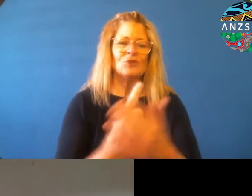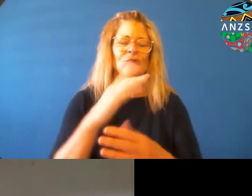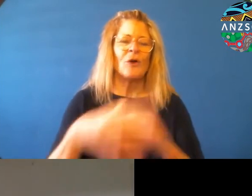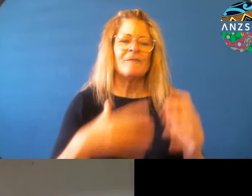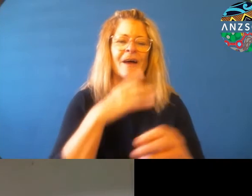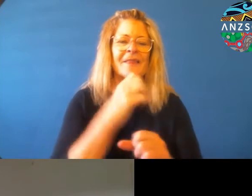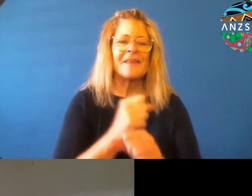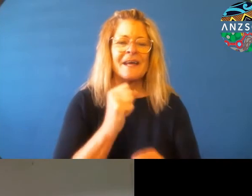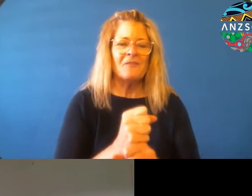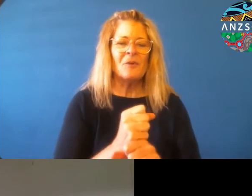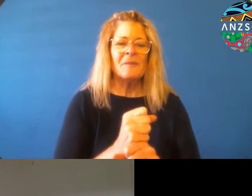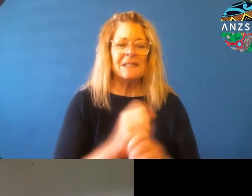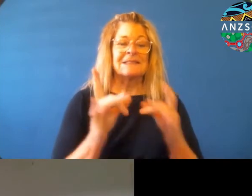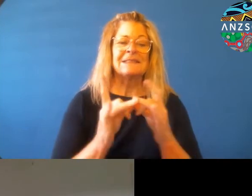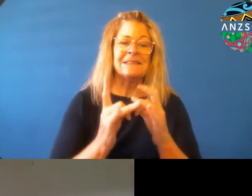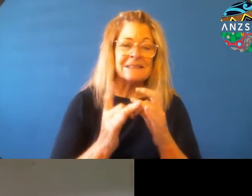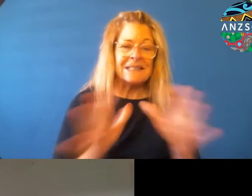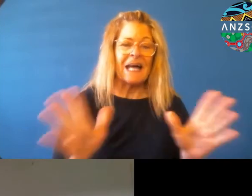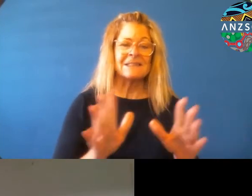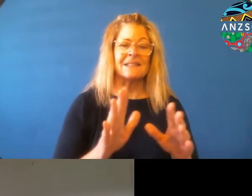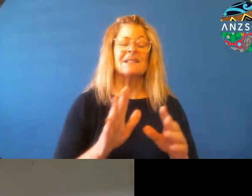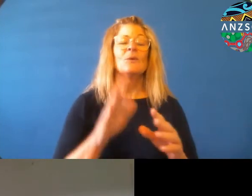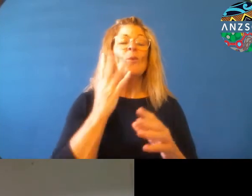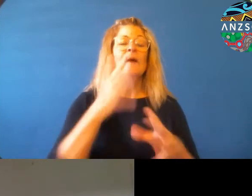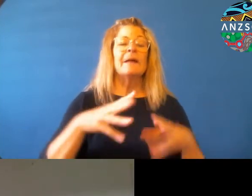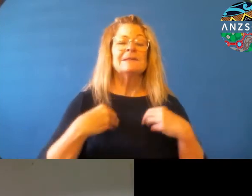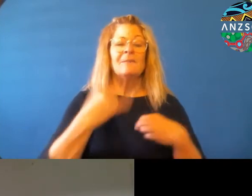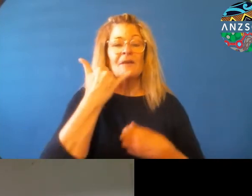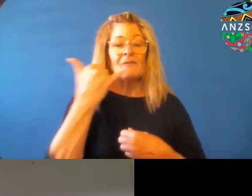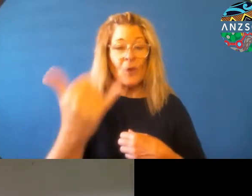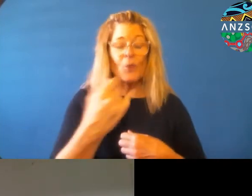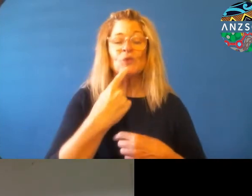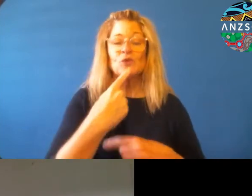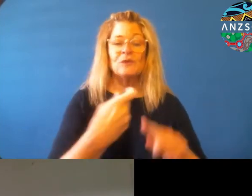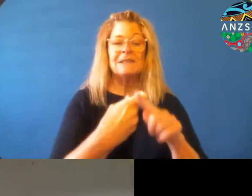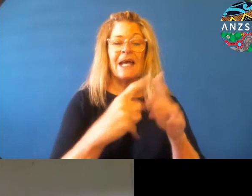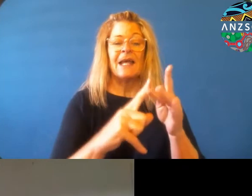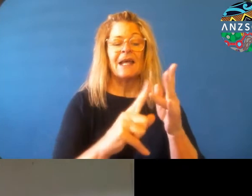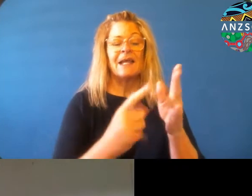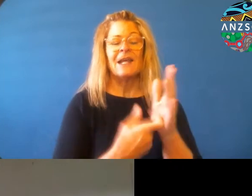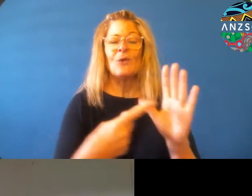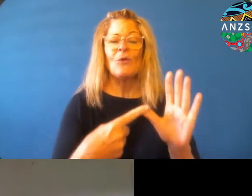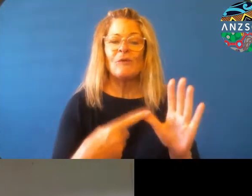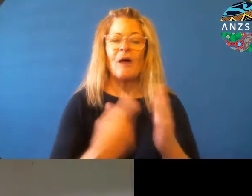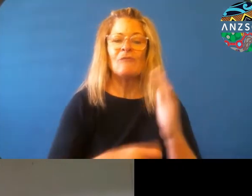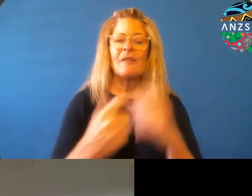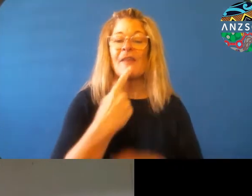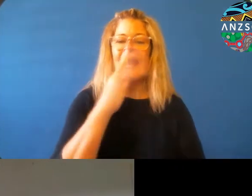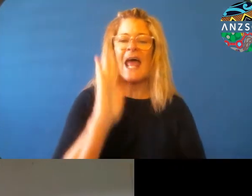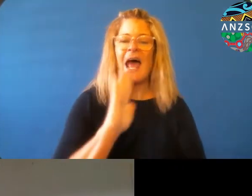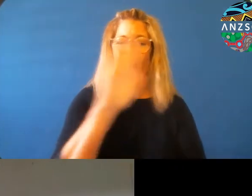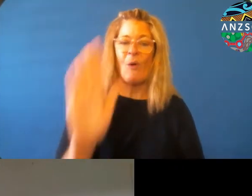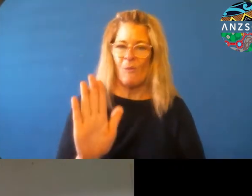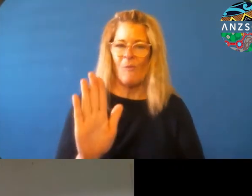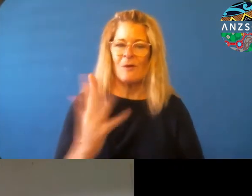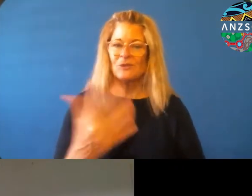Kiora across New Zealand when taking calls. In the face of dismissal and, uh, and plenty of publicity.